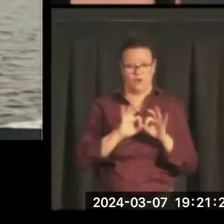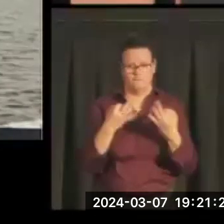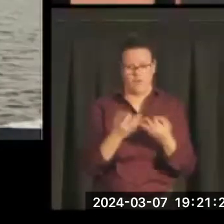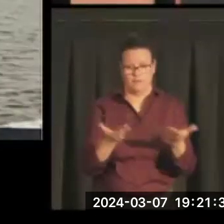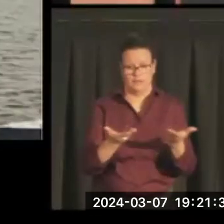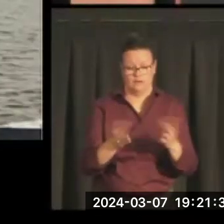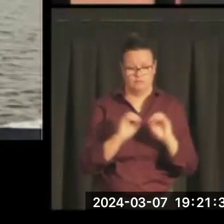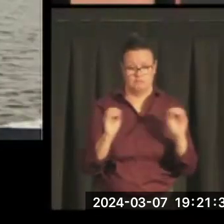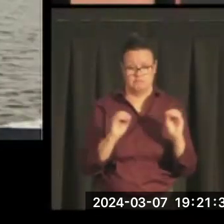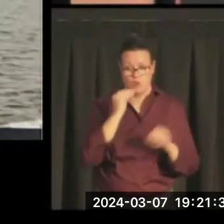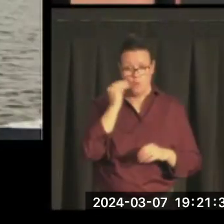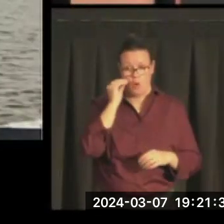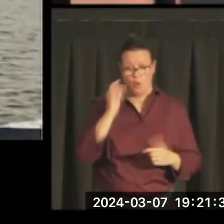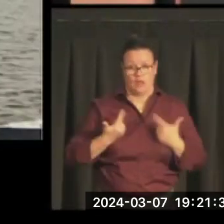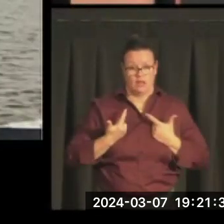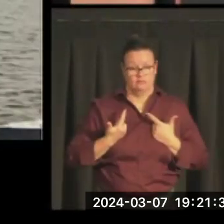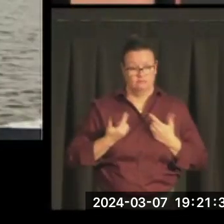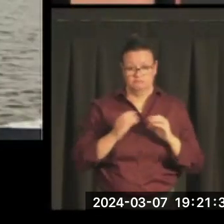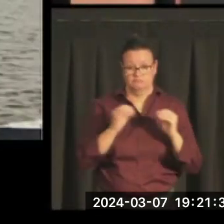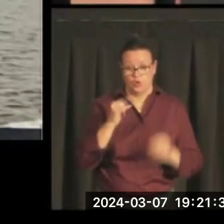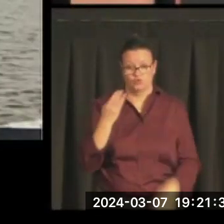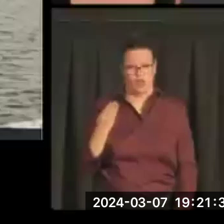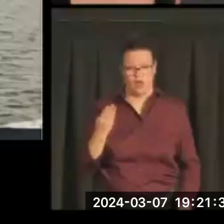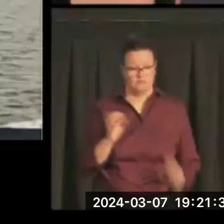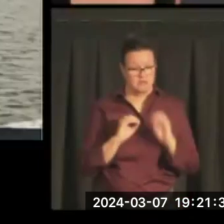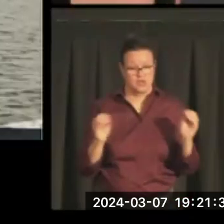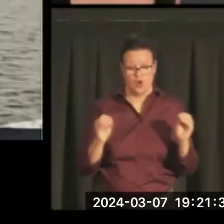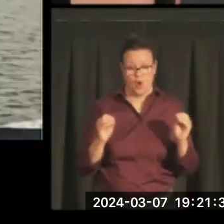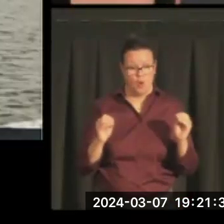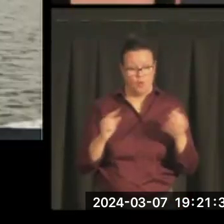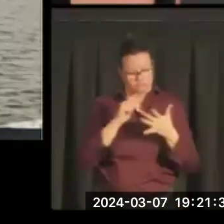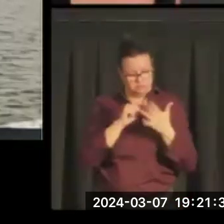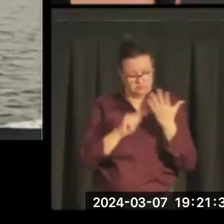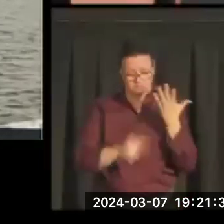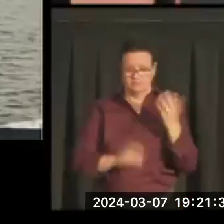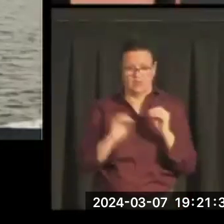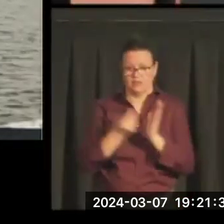no home, he has no job, he has no prospects, he has no money.